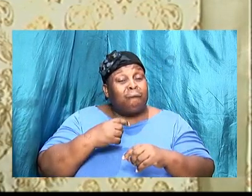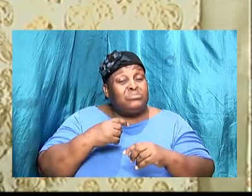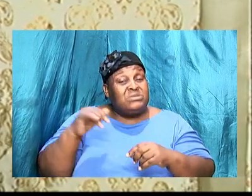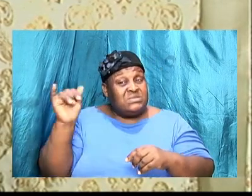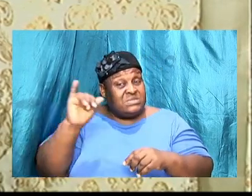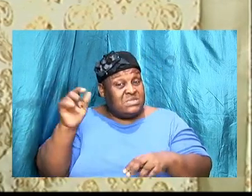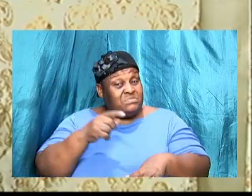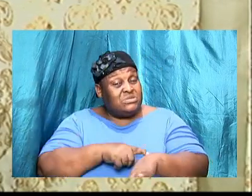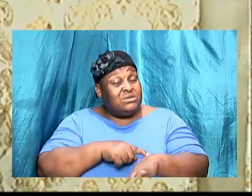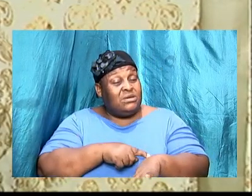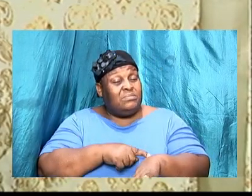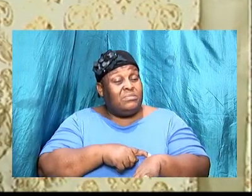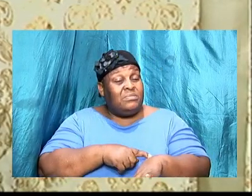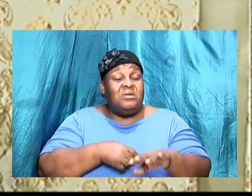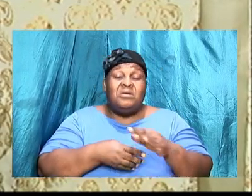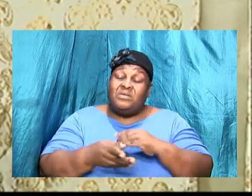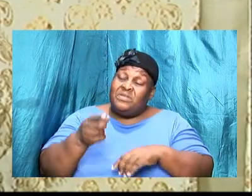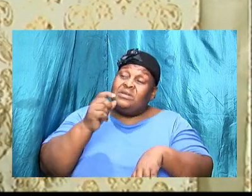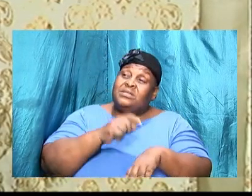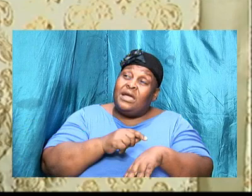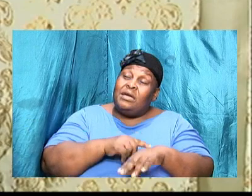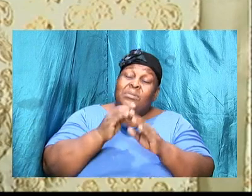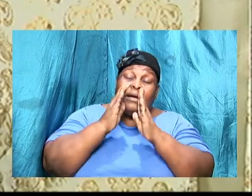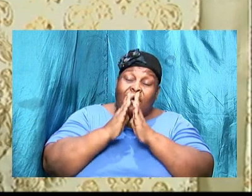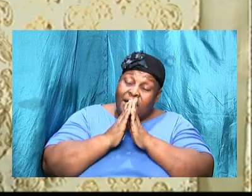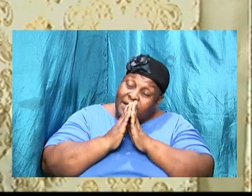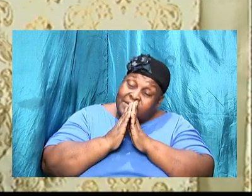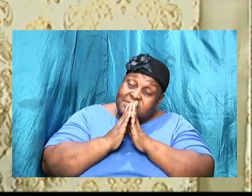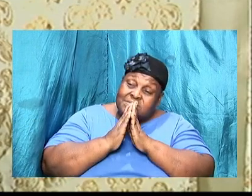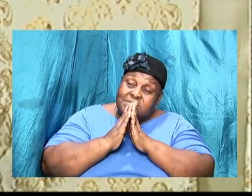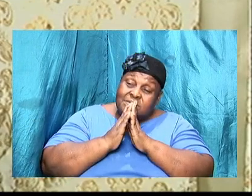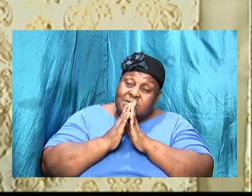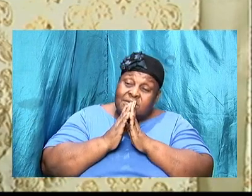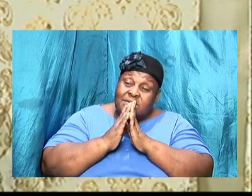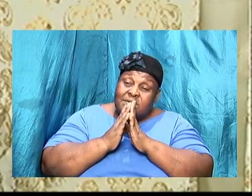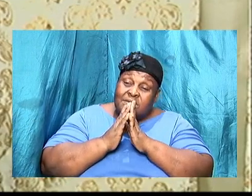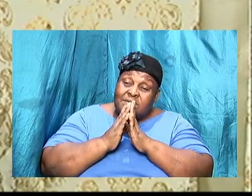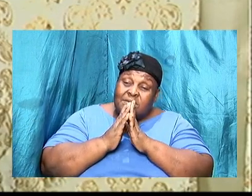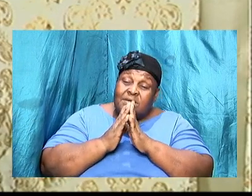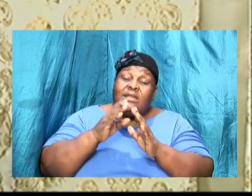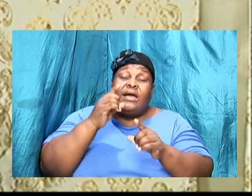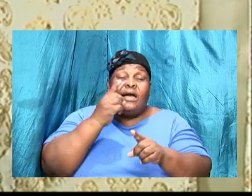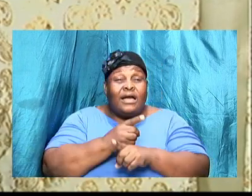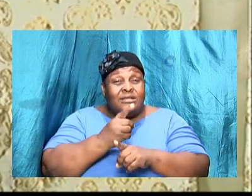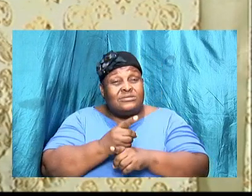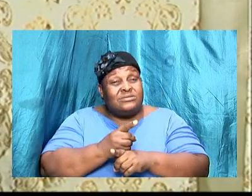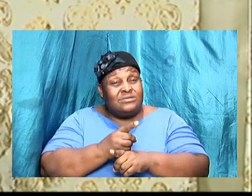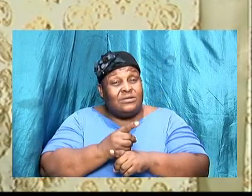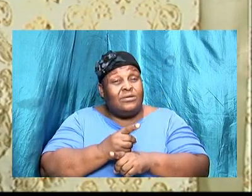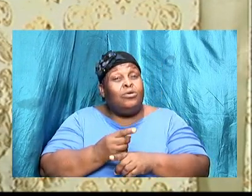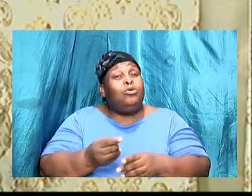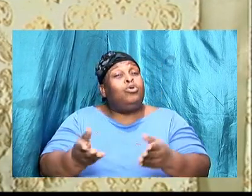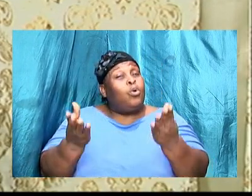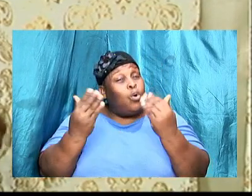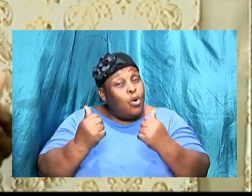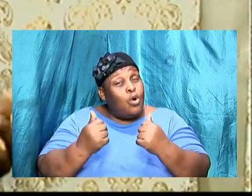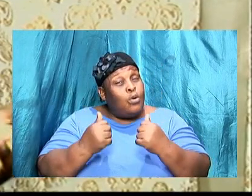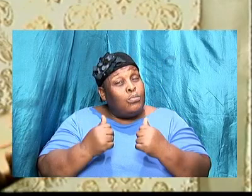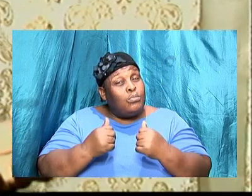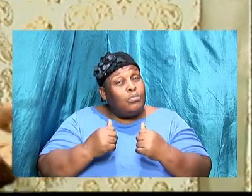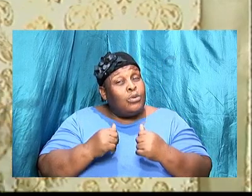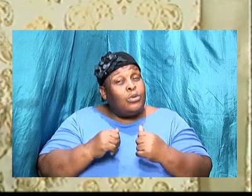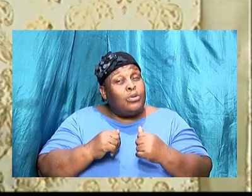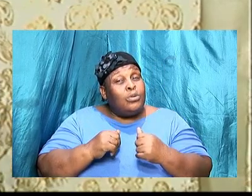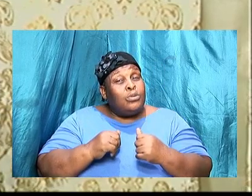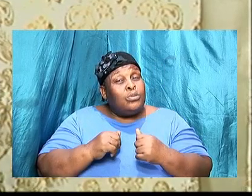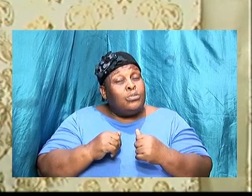And there are times when we ask and the answer will come but not in its